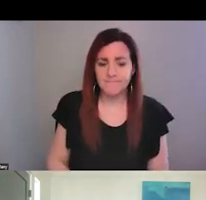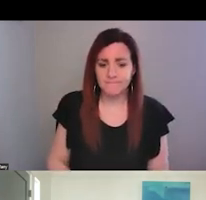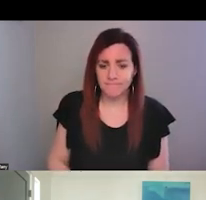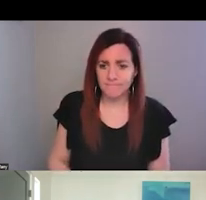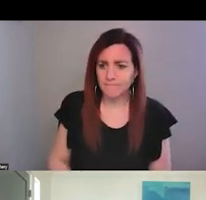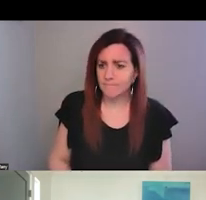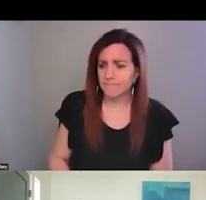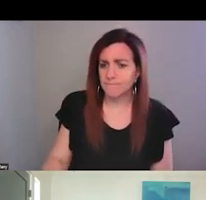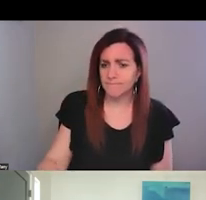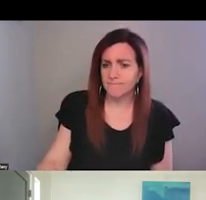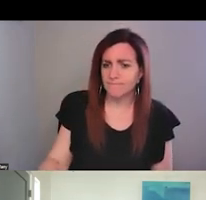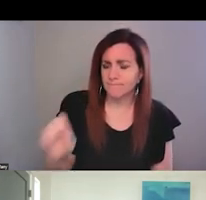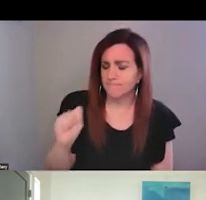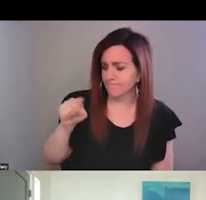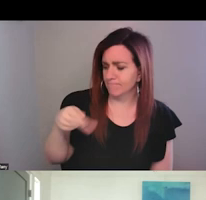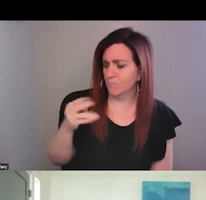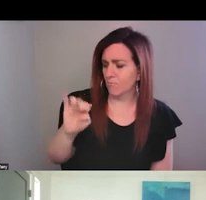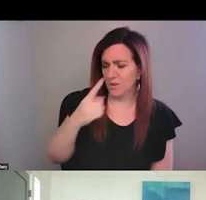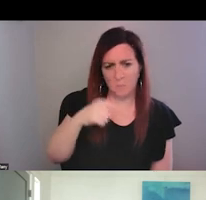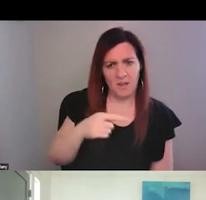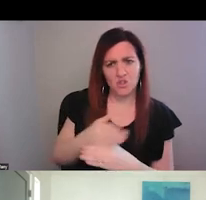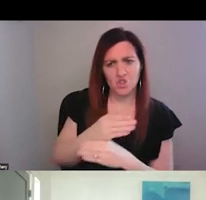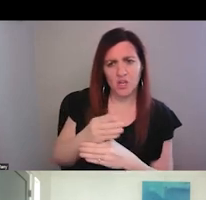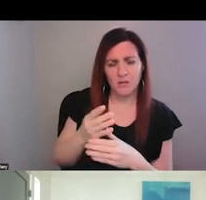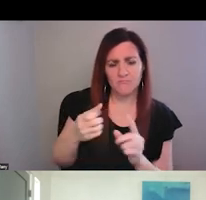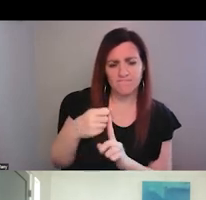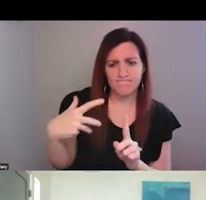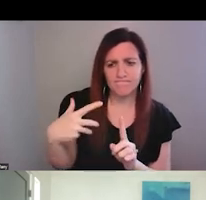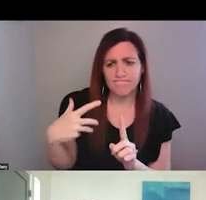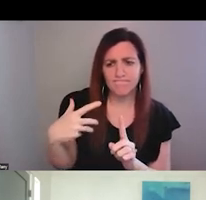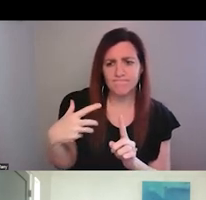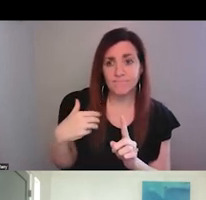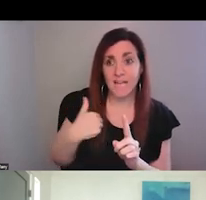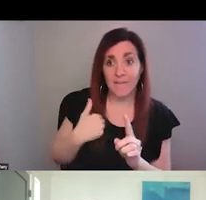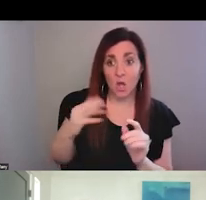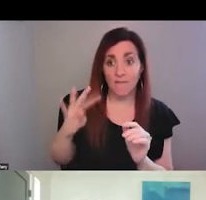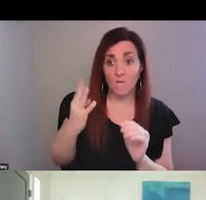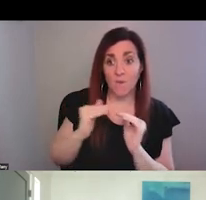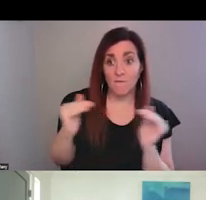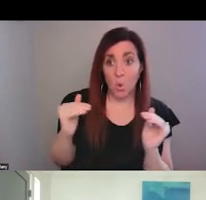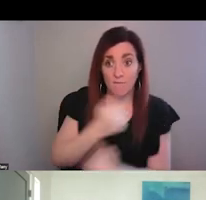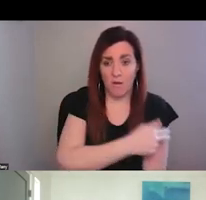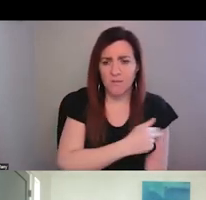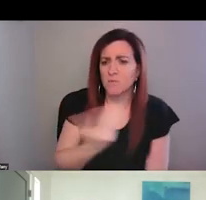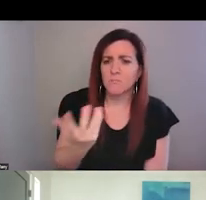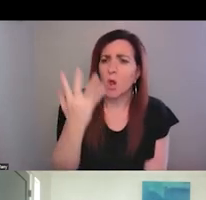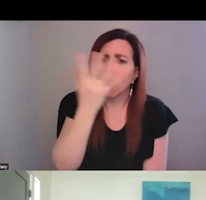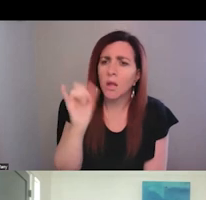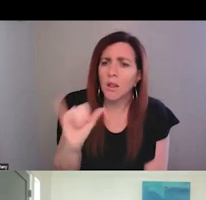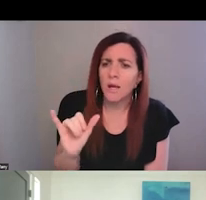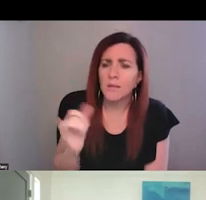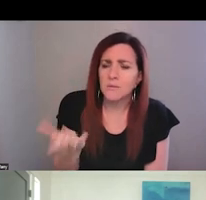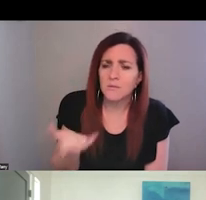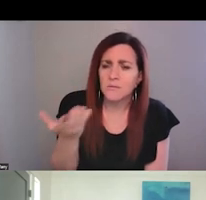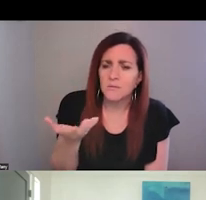Can you share a little bit, um, you know, having it on the fourth floor of the hospital, what does that look like? What are some of